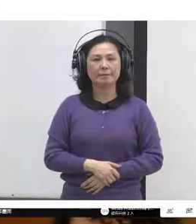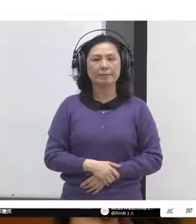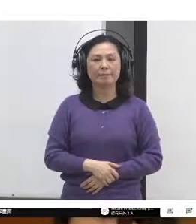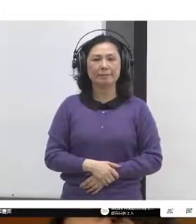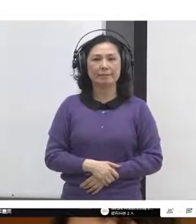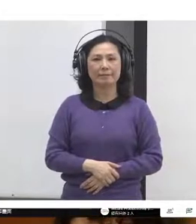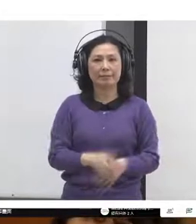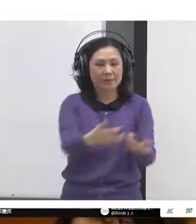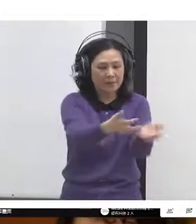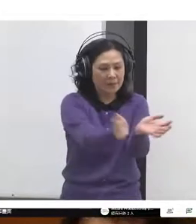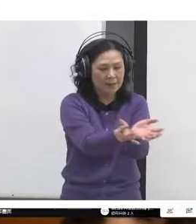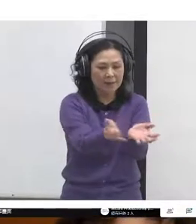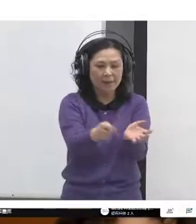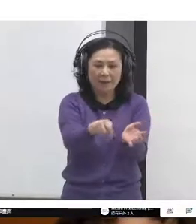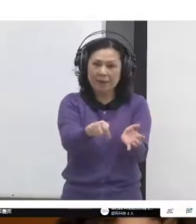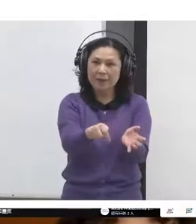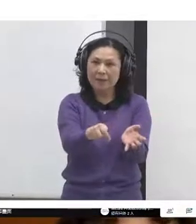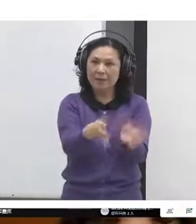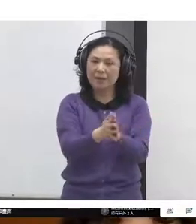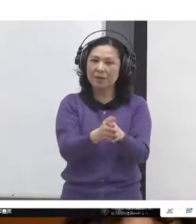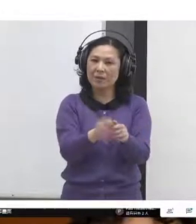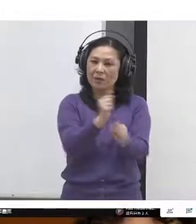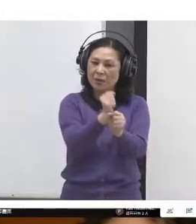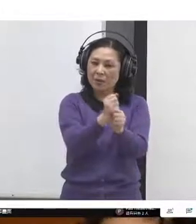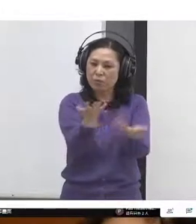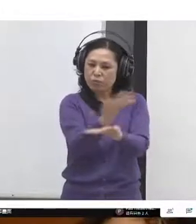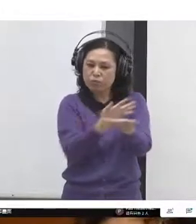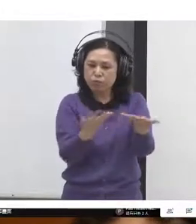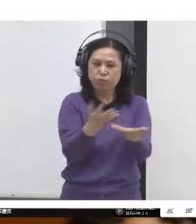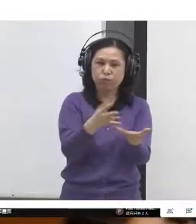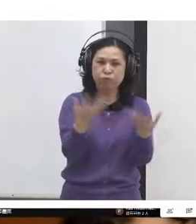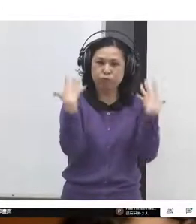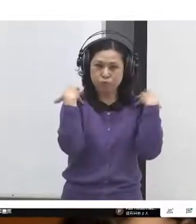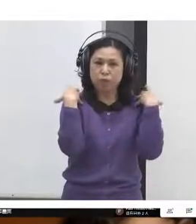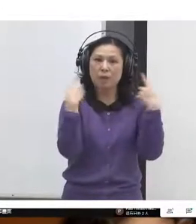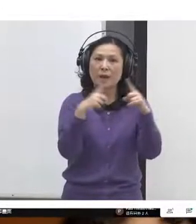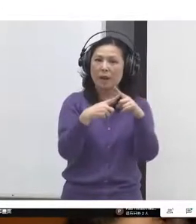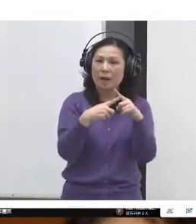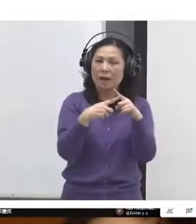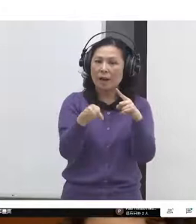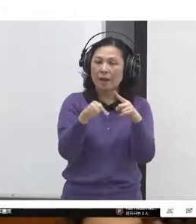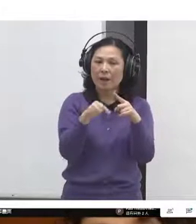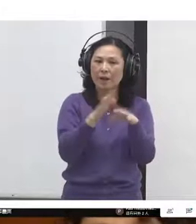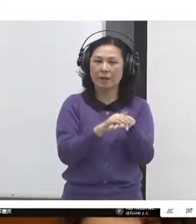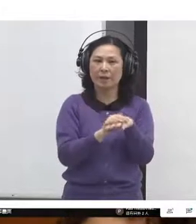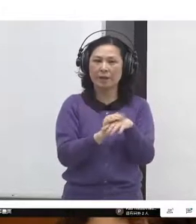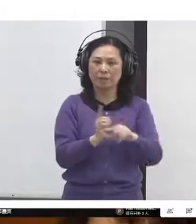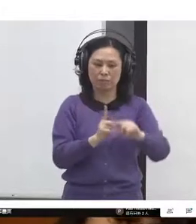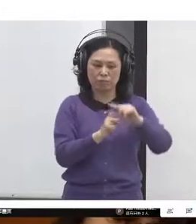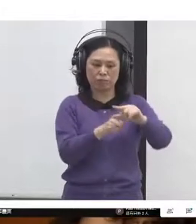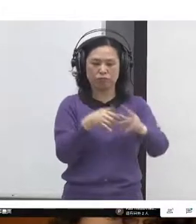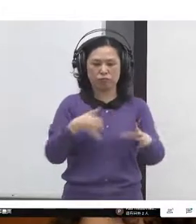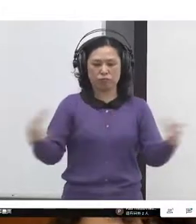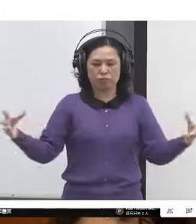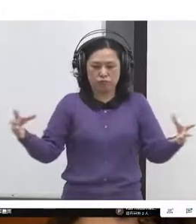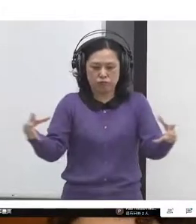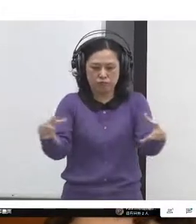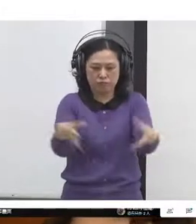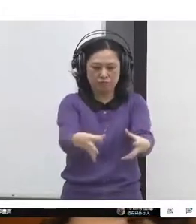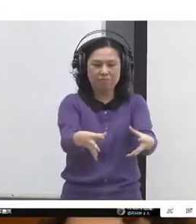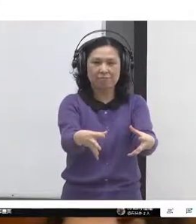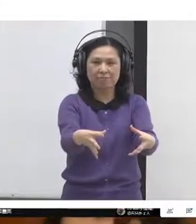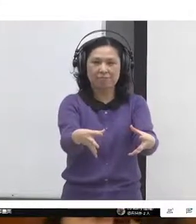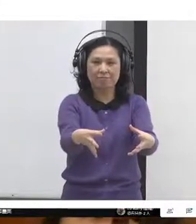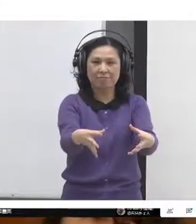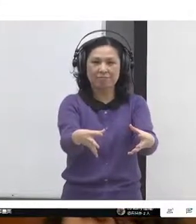sent to a coordinator circle in the middle. Now, I just used the word middle, and I'm very well aware of how